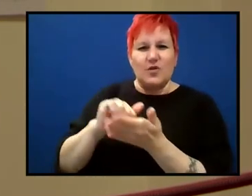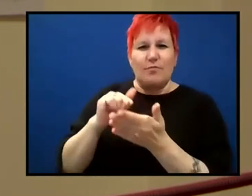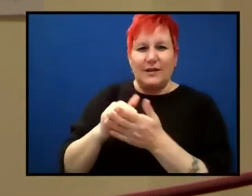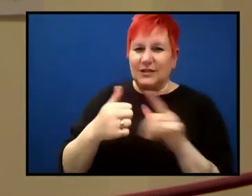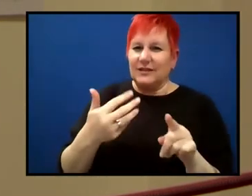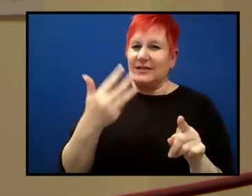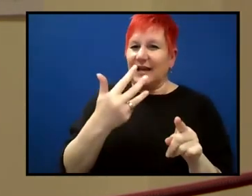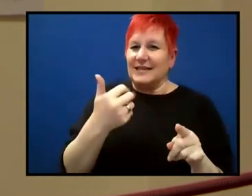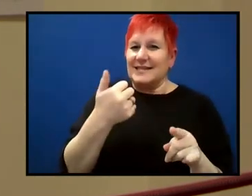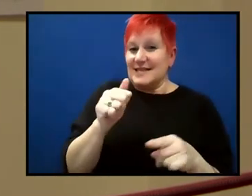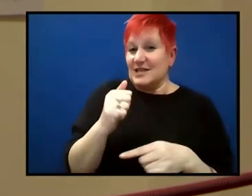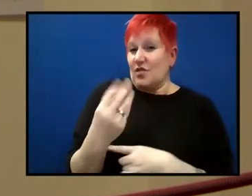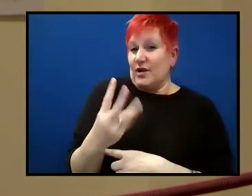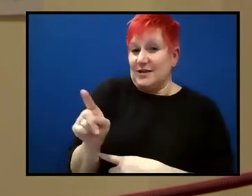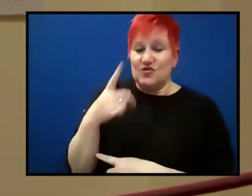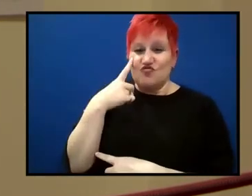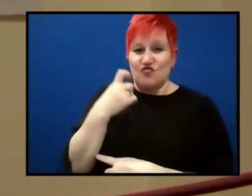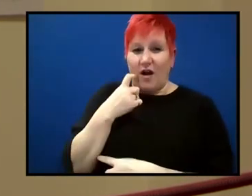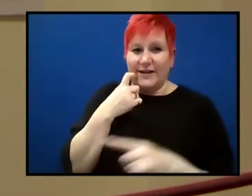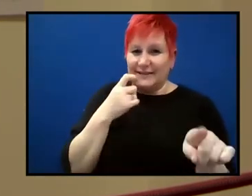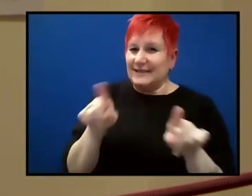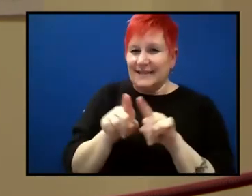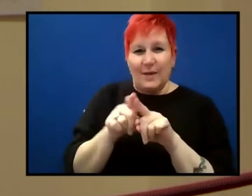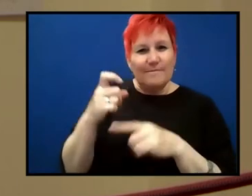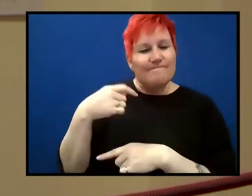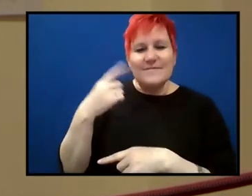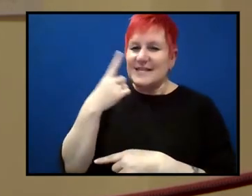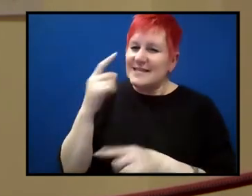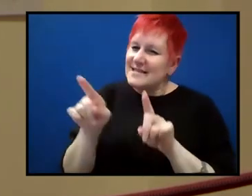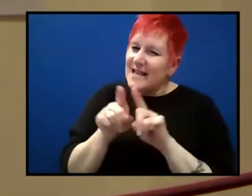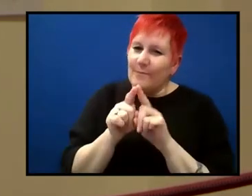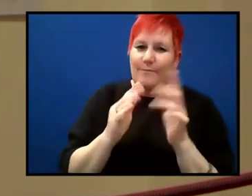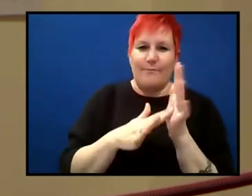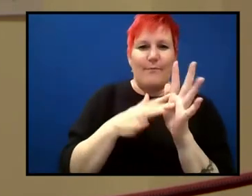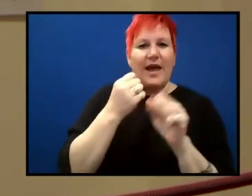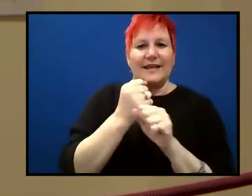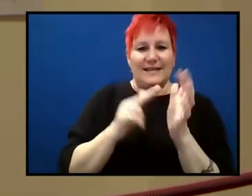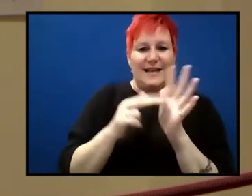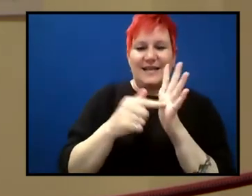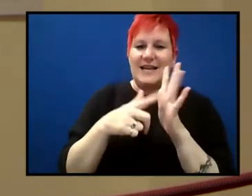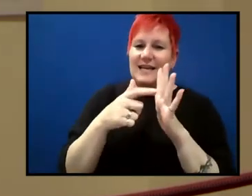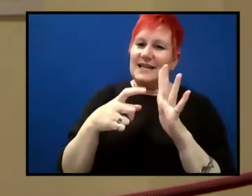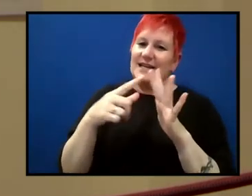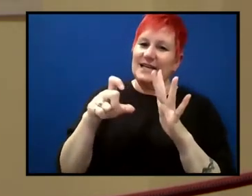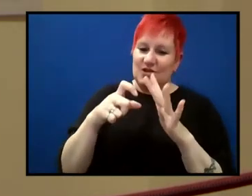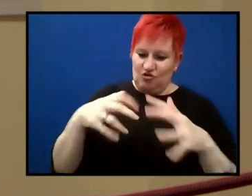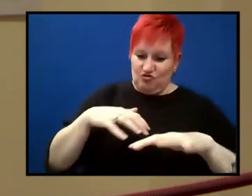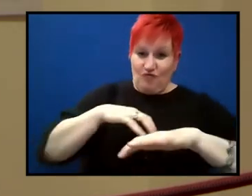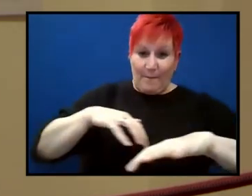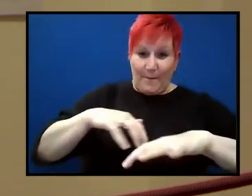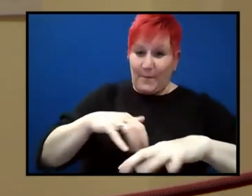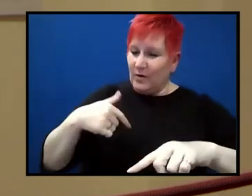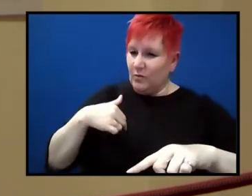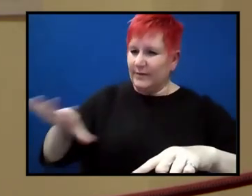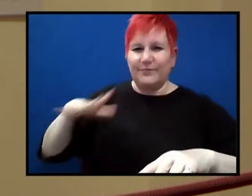explanation for the, the magnetic stripes on the, on the ocean floor. And his paper was rejected because